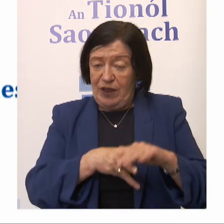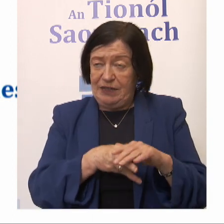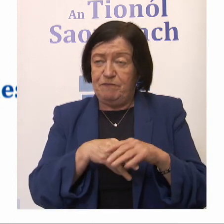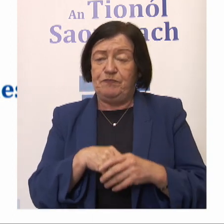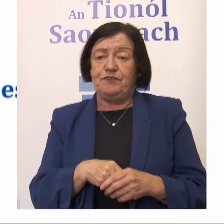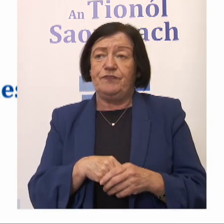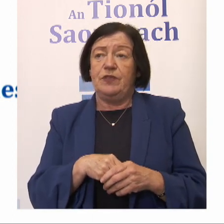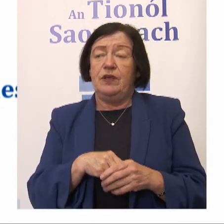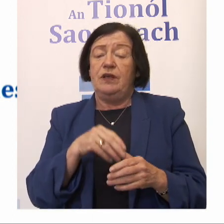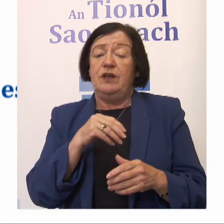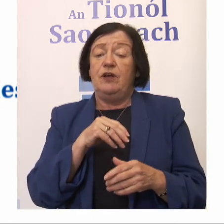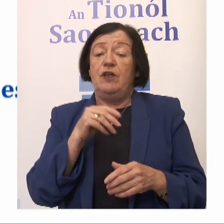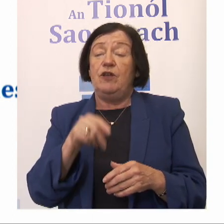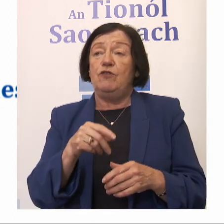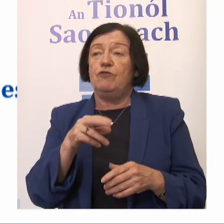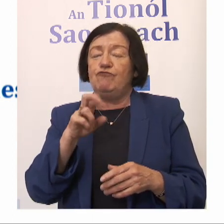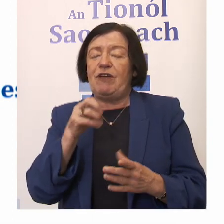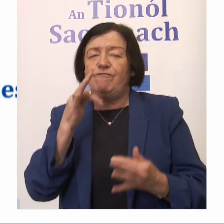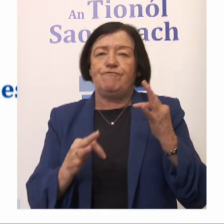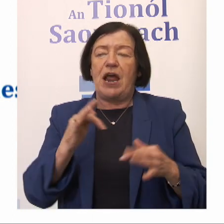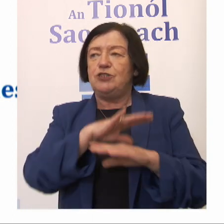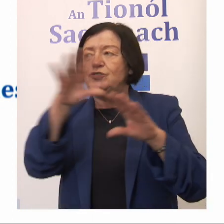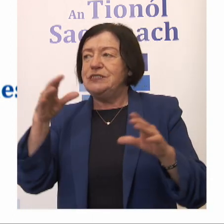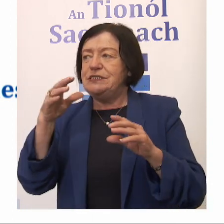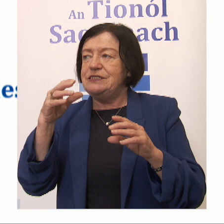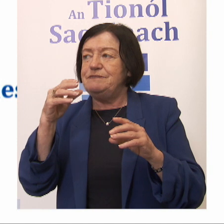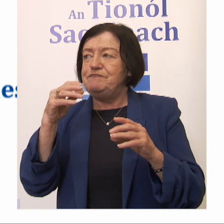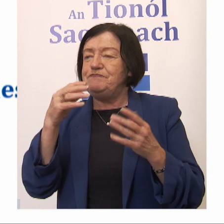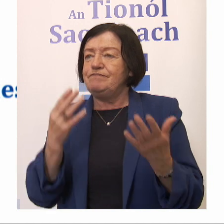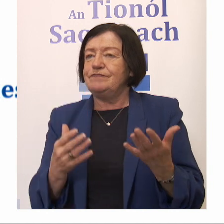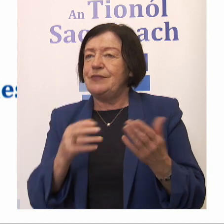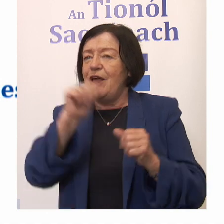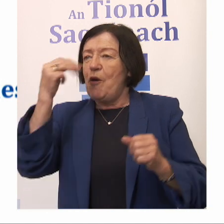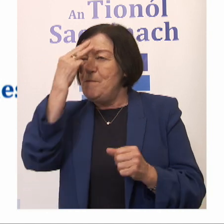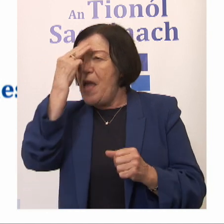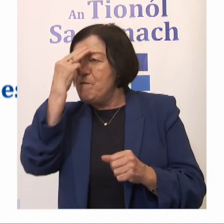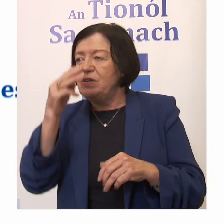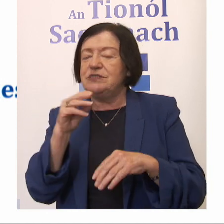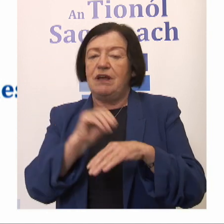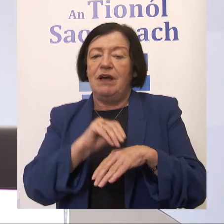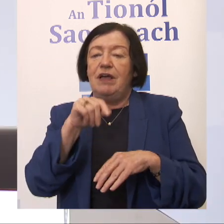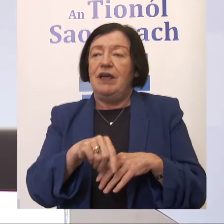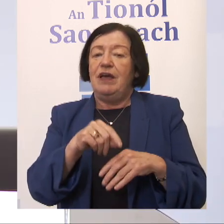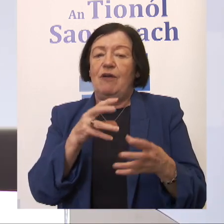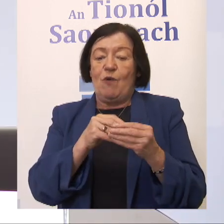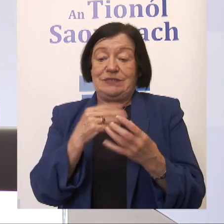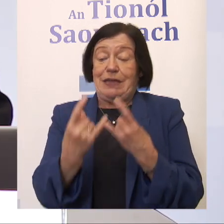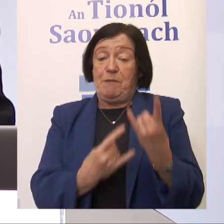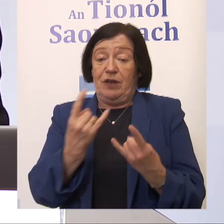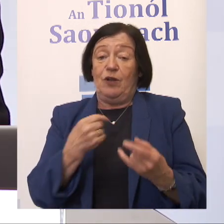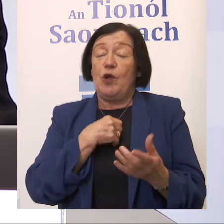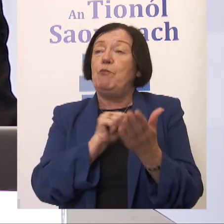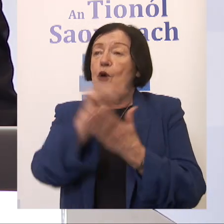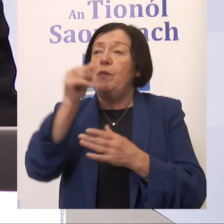And so to, I suppose, refresh everybody's memories on the matters at hand, we'll